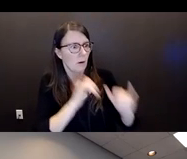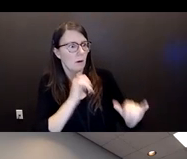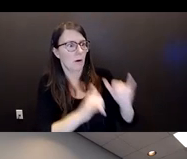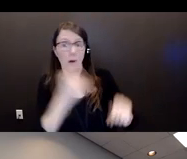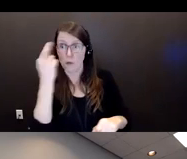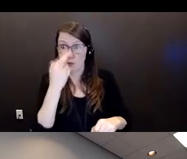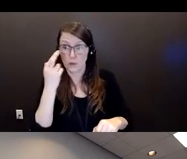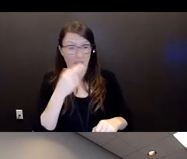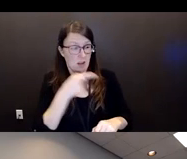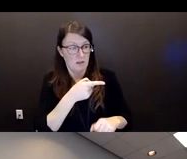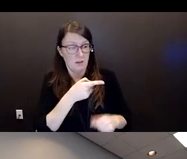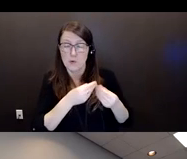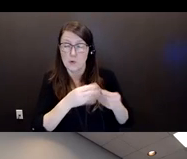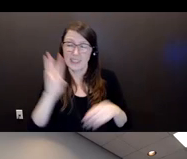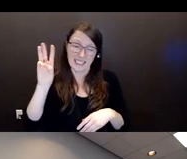his actions.